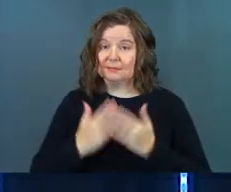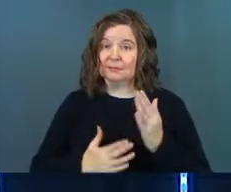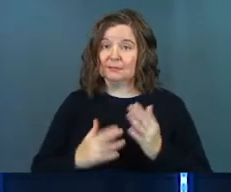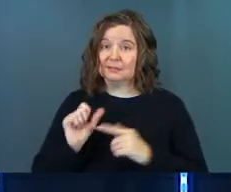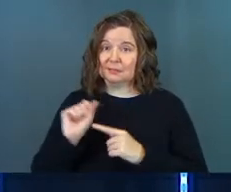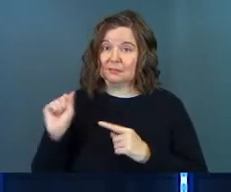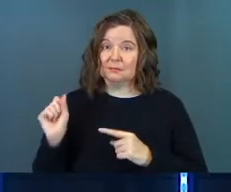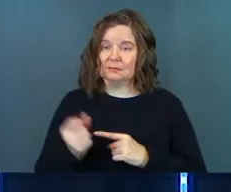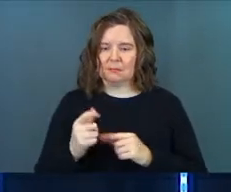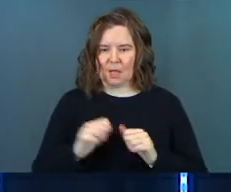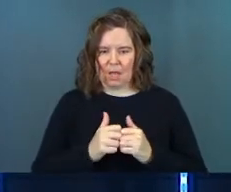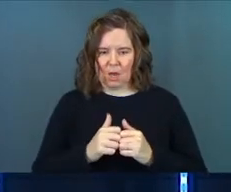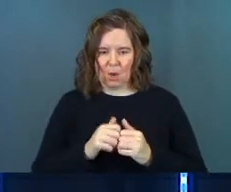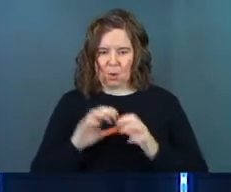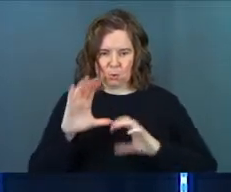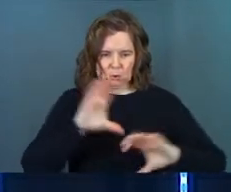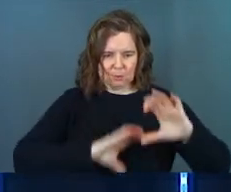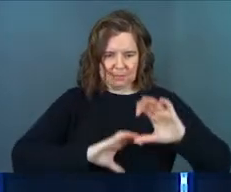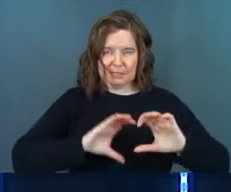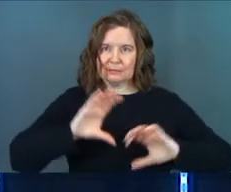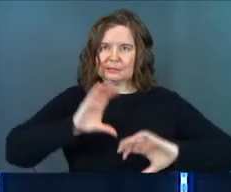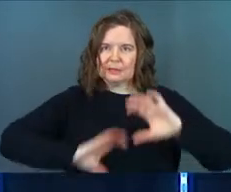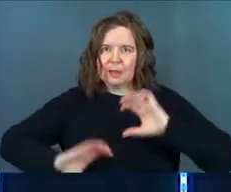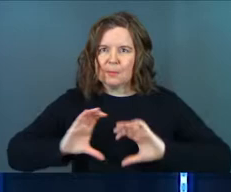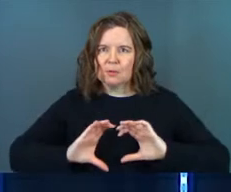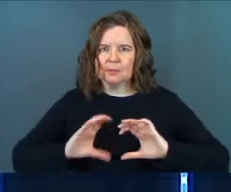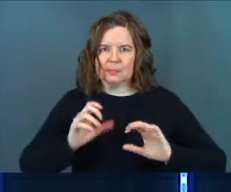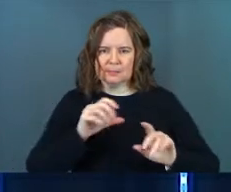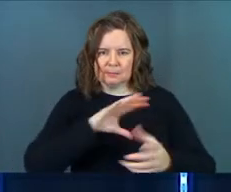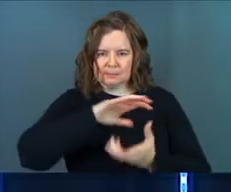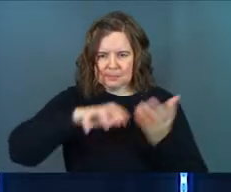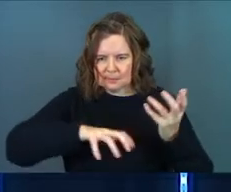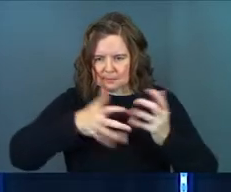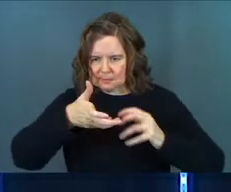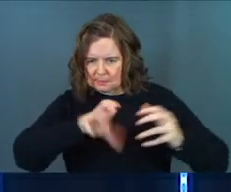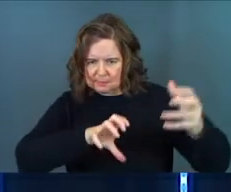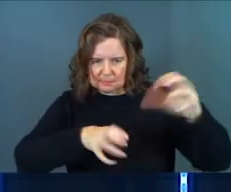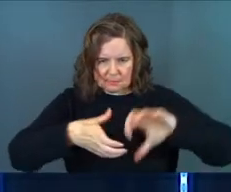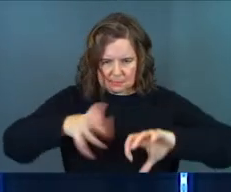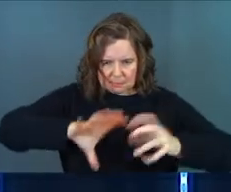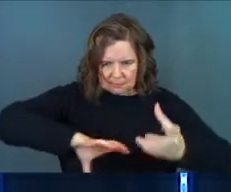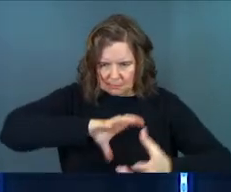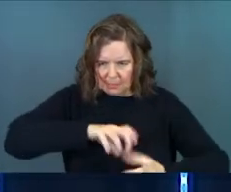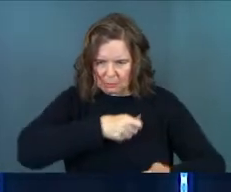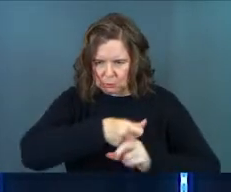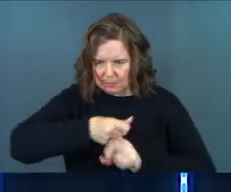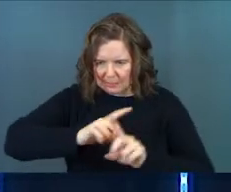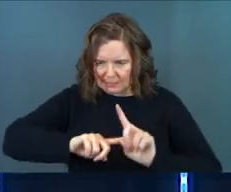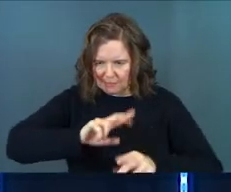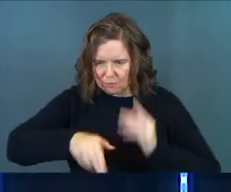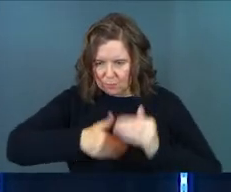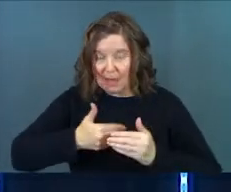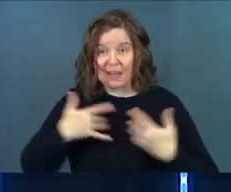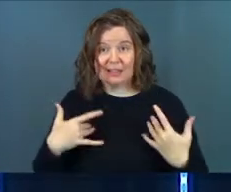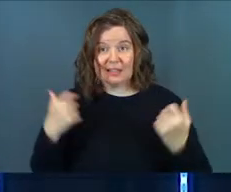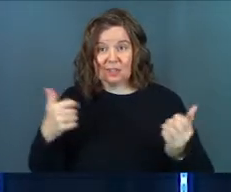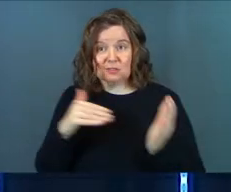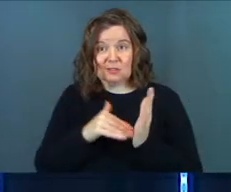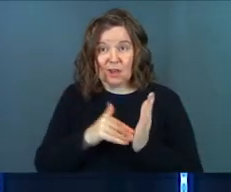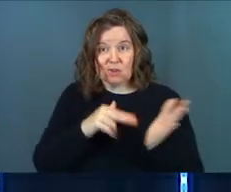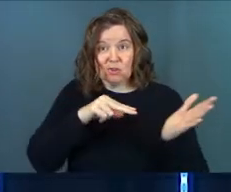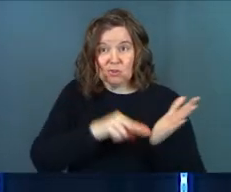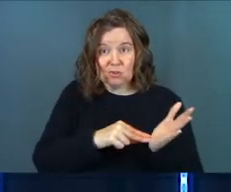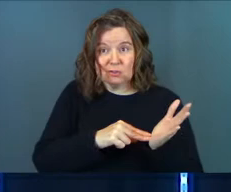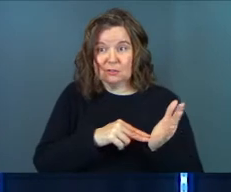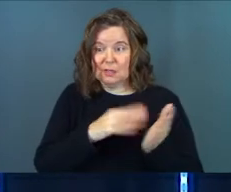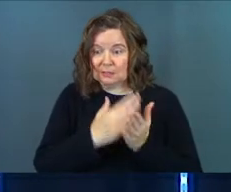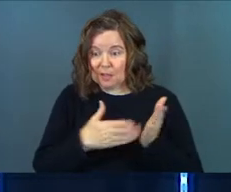situations how to mix chemicals. We've learned how to impact natural processes. And even our healers, our doctors, and